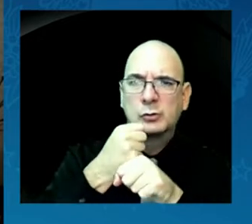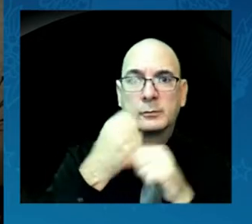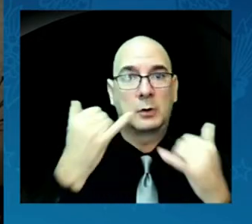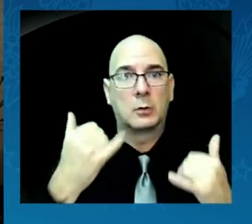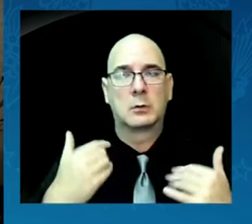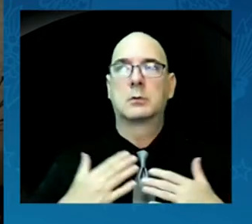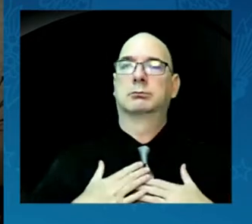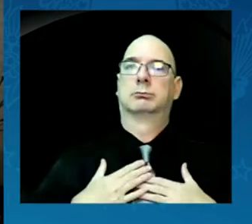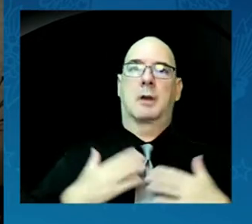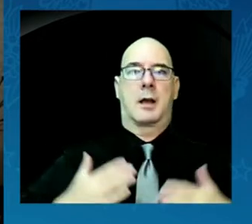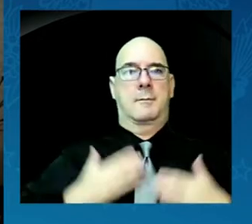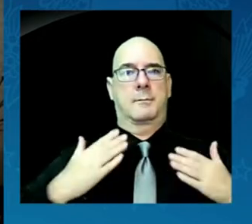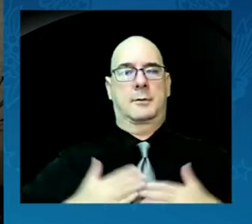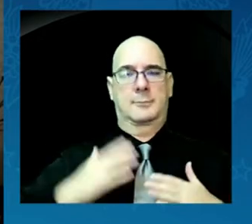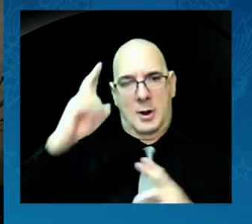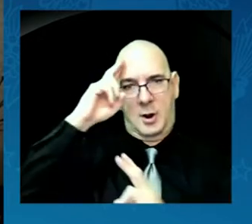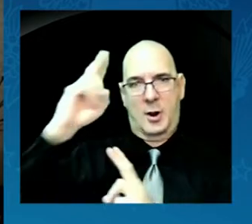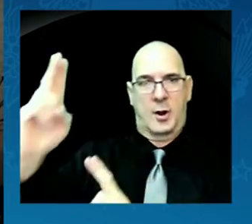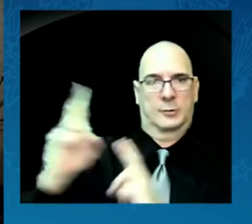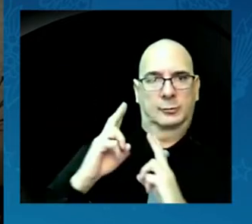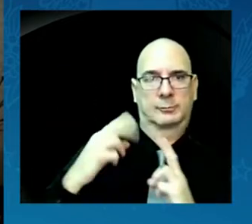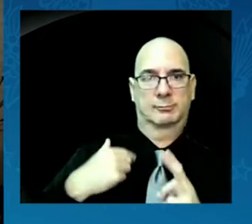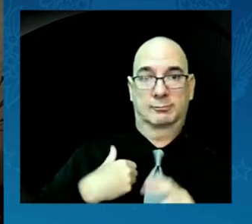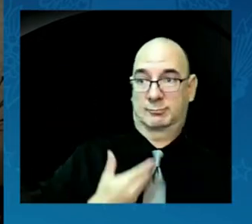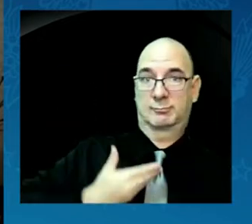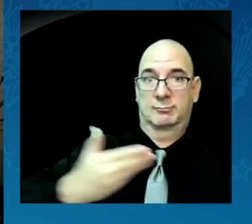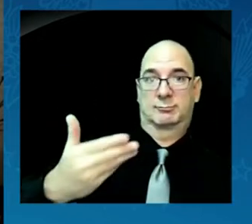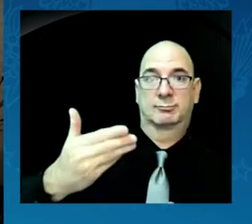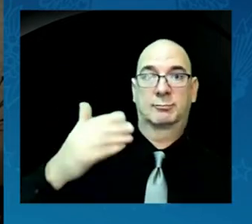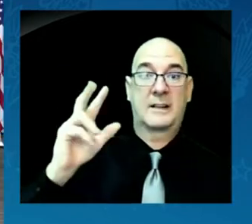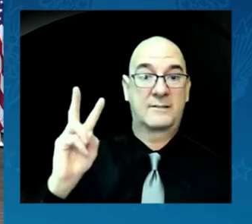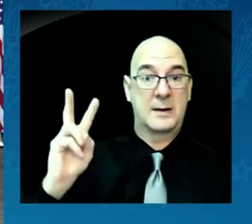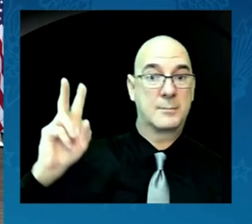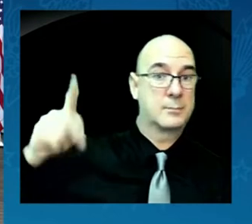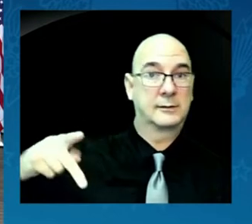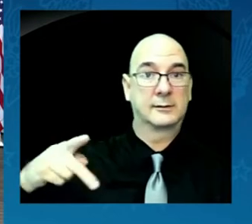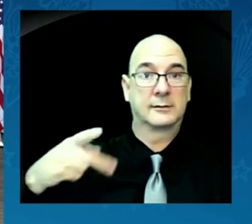to introduce Vice President Kamala Harris. Vice President